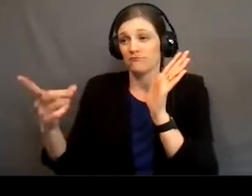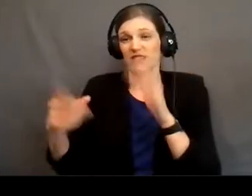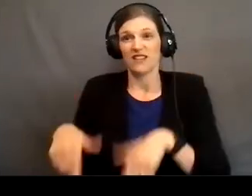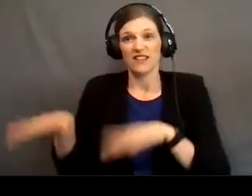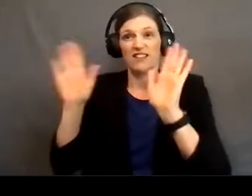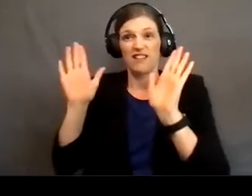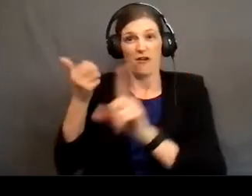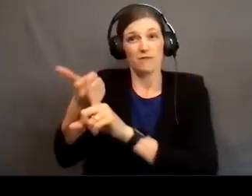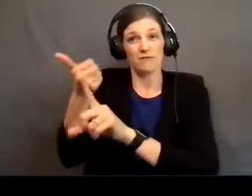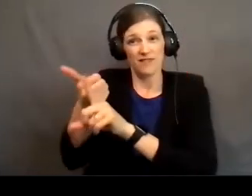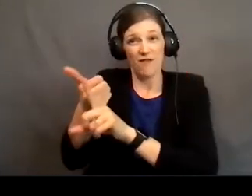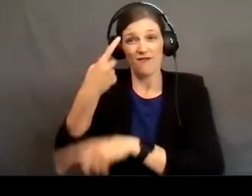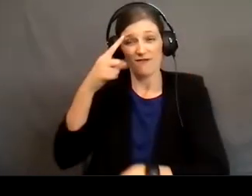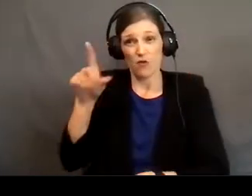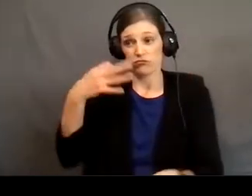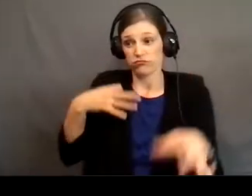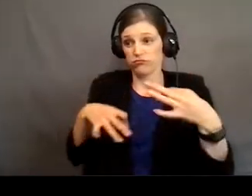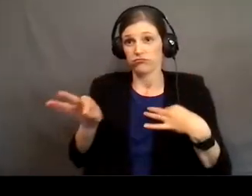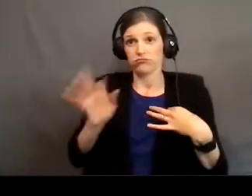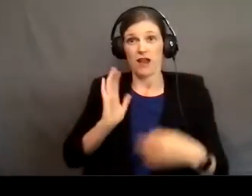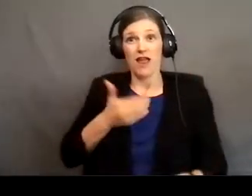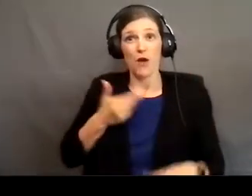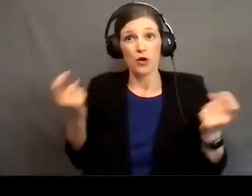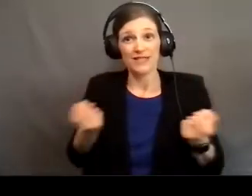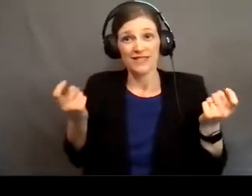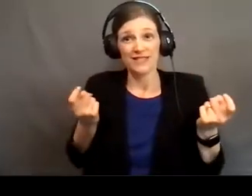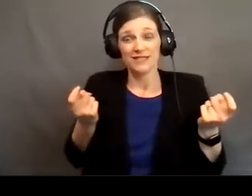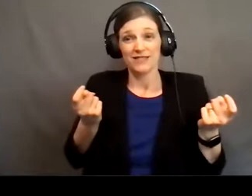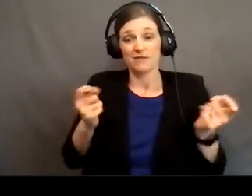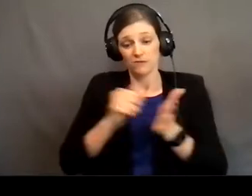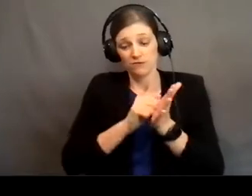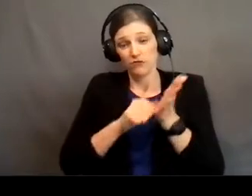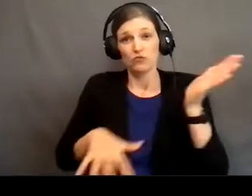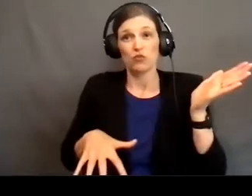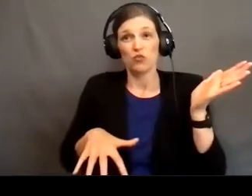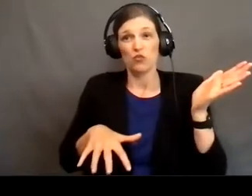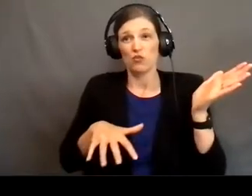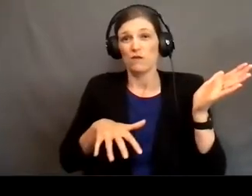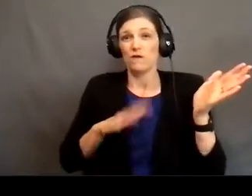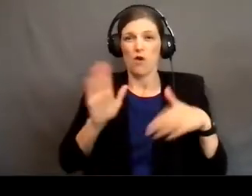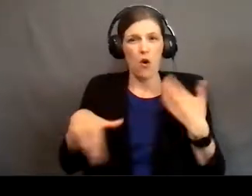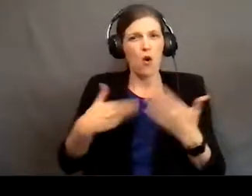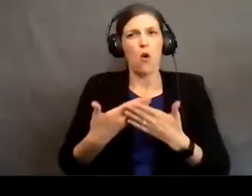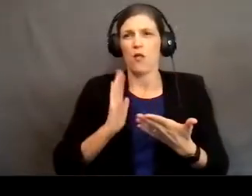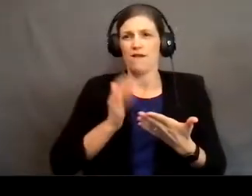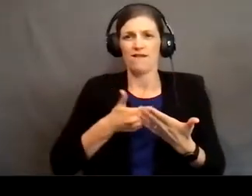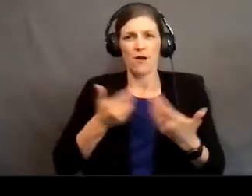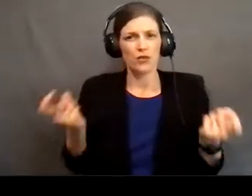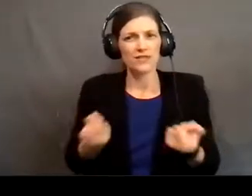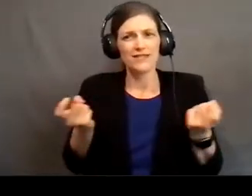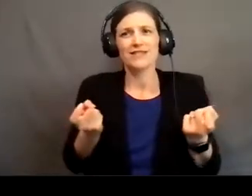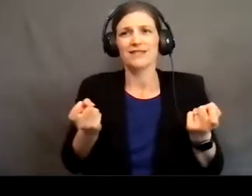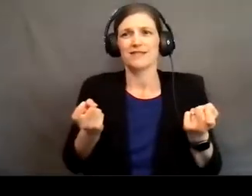on our behalf, when he died for our sins to take away all of our sin and to make